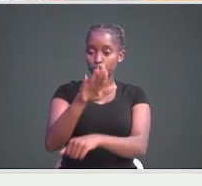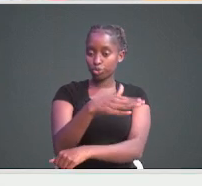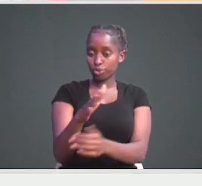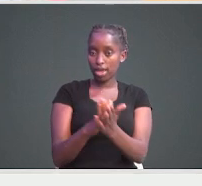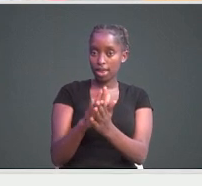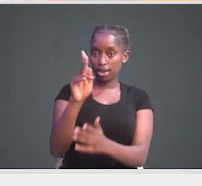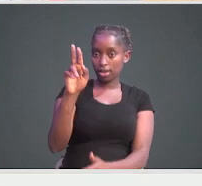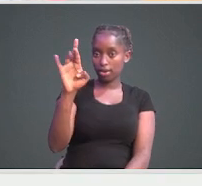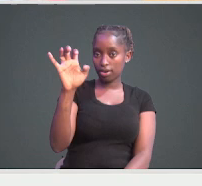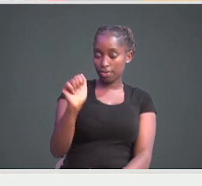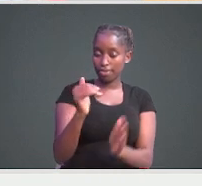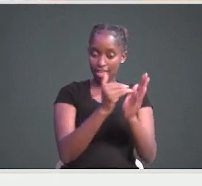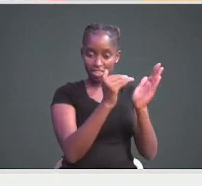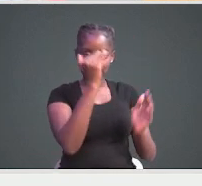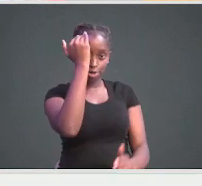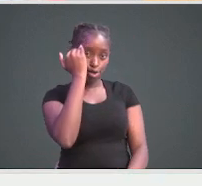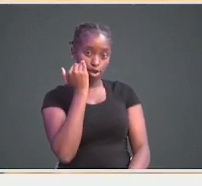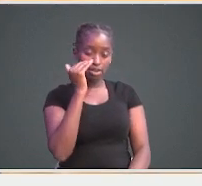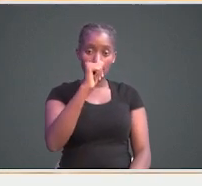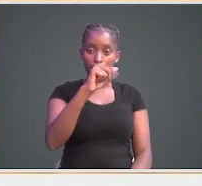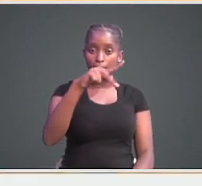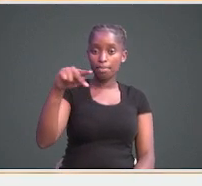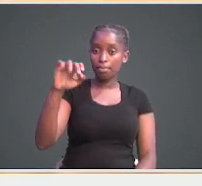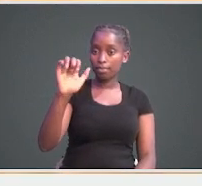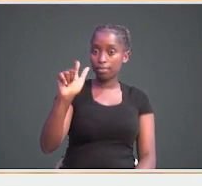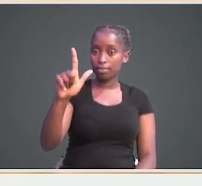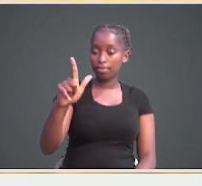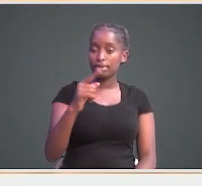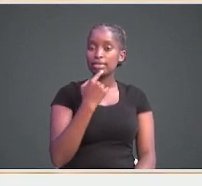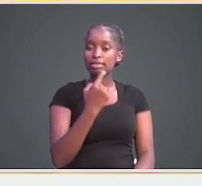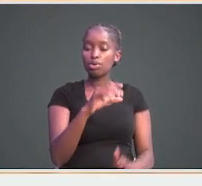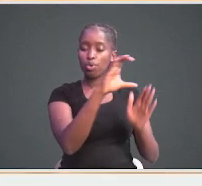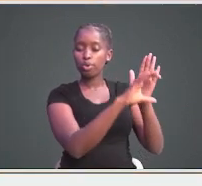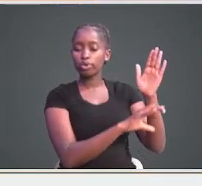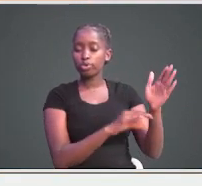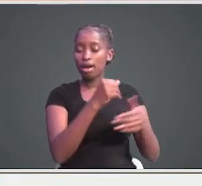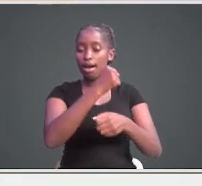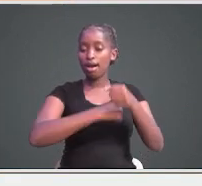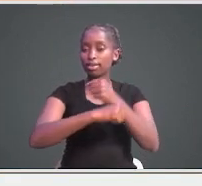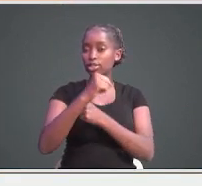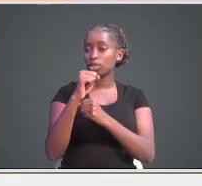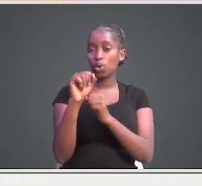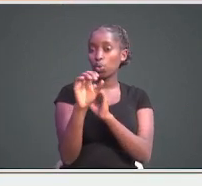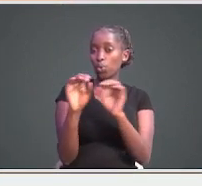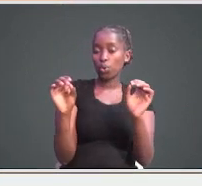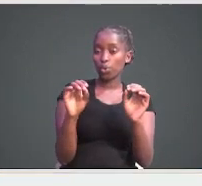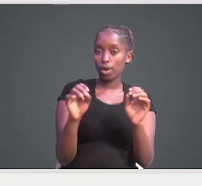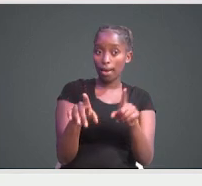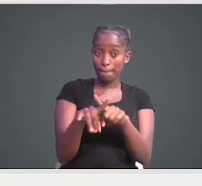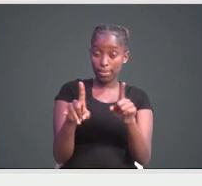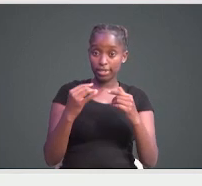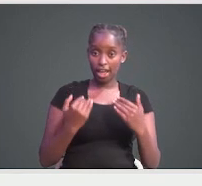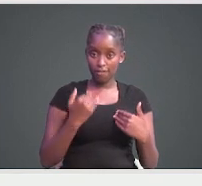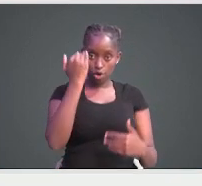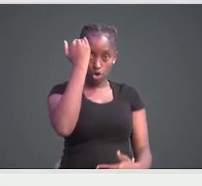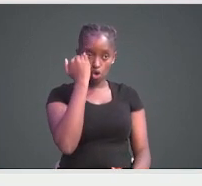against the Court of Appeals judgment declaring the Finance Act of 2023 unconstitutional. However, it was the finding of the Apex Court